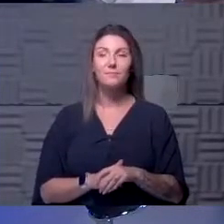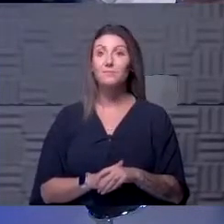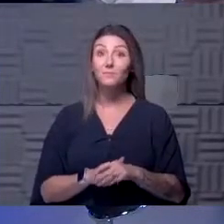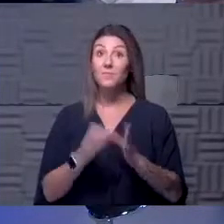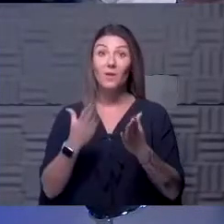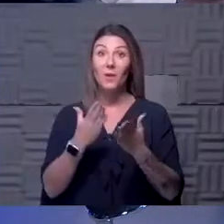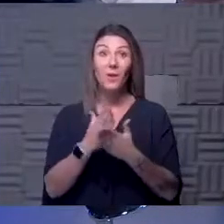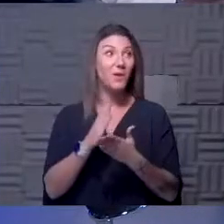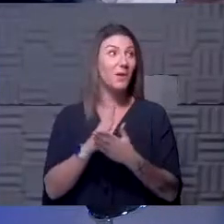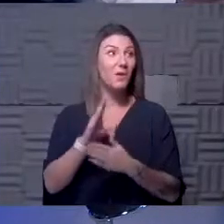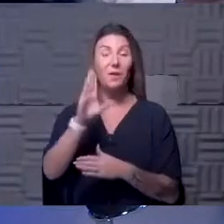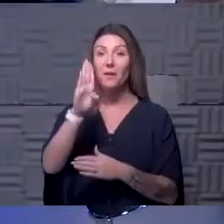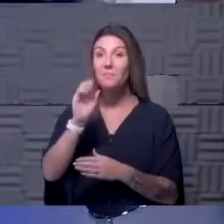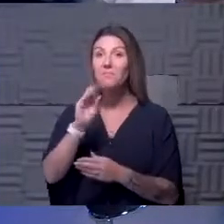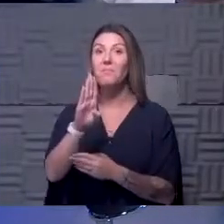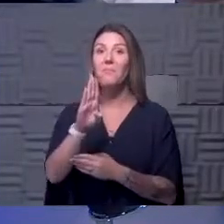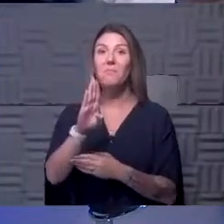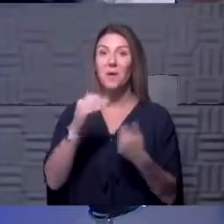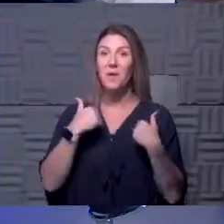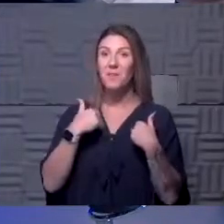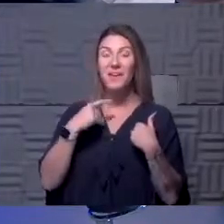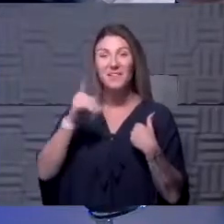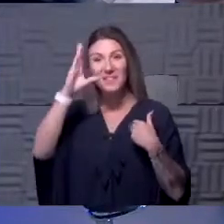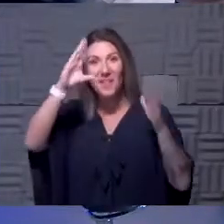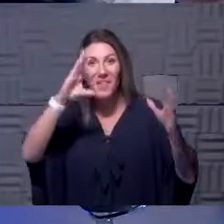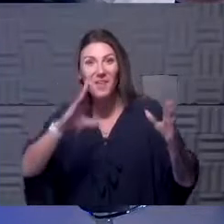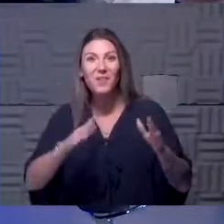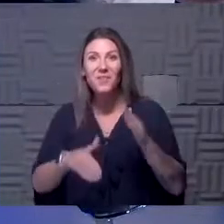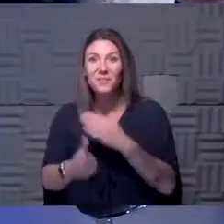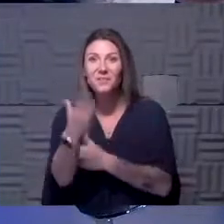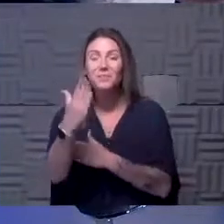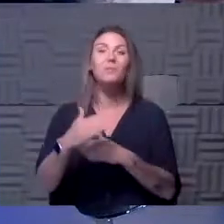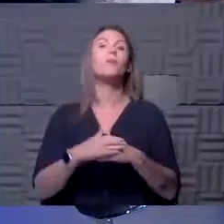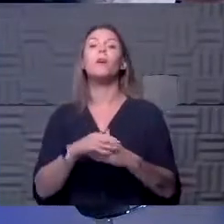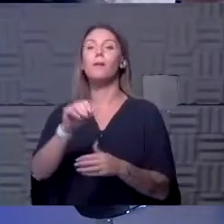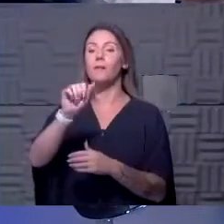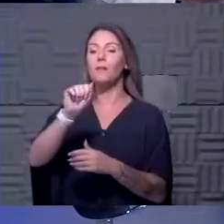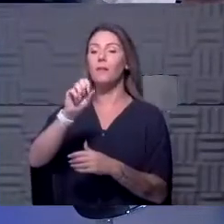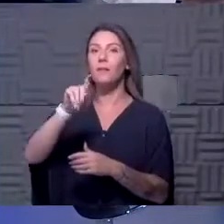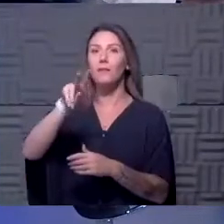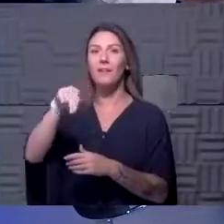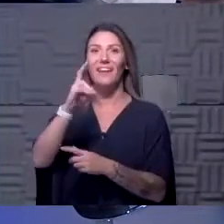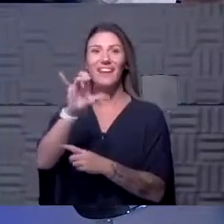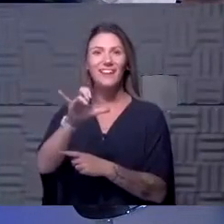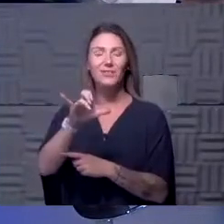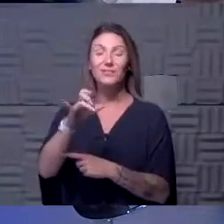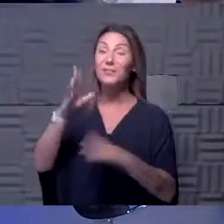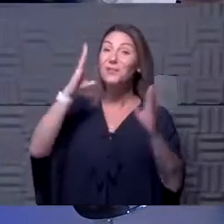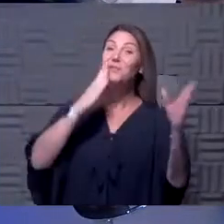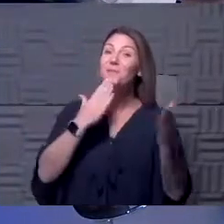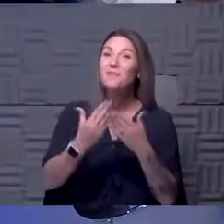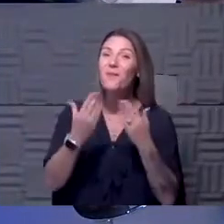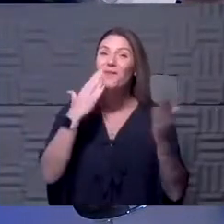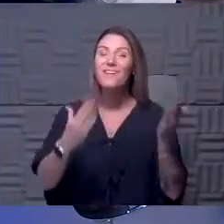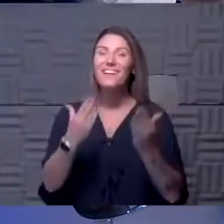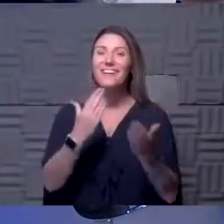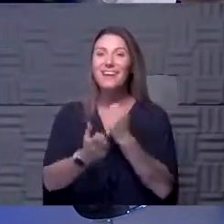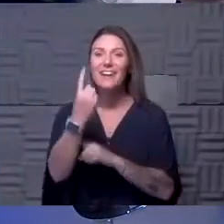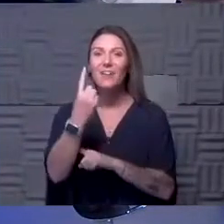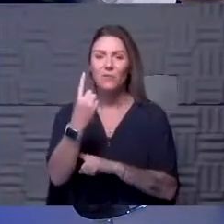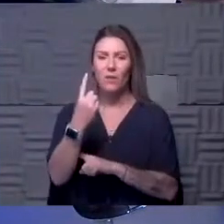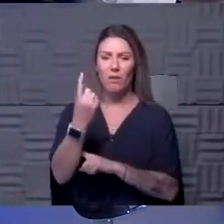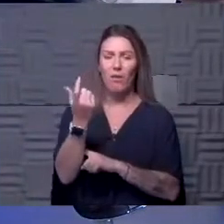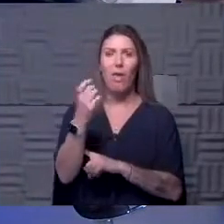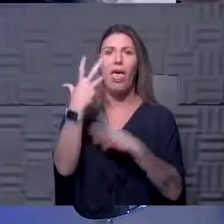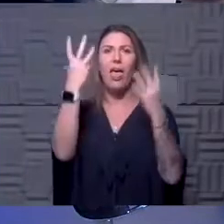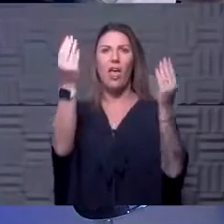All right. Bob Hallinando is with us this morning. Hi, Bob. Hello. Ashley is saying, good morning, everybody. For those out there indicating that